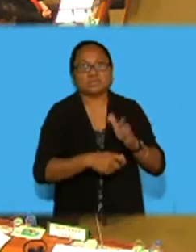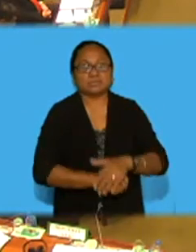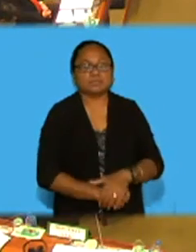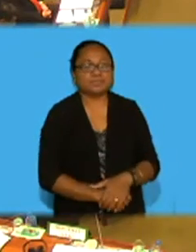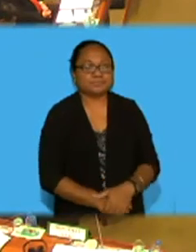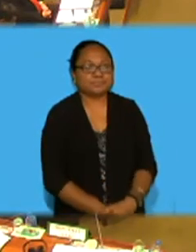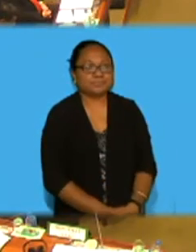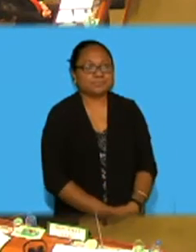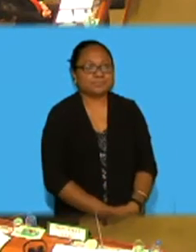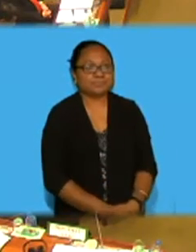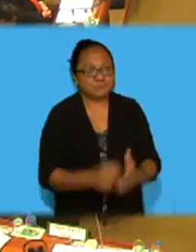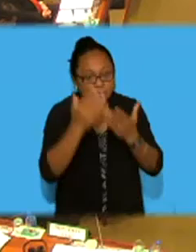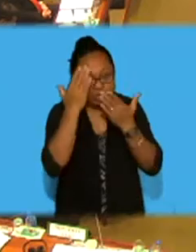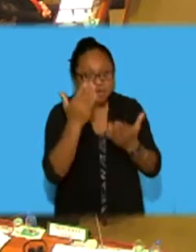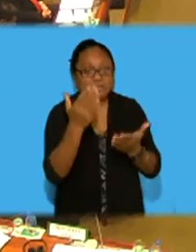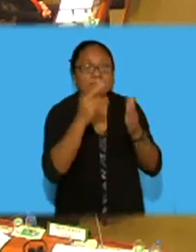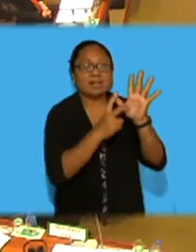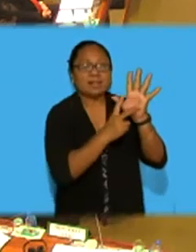Arnubar Munevaru.